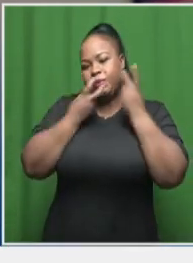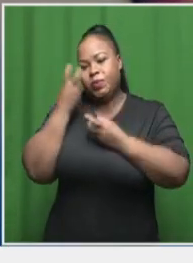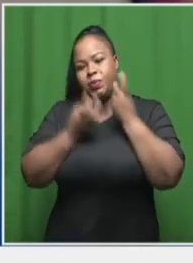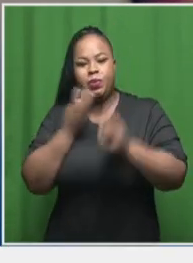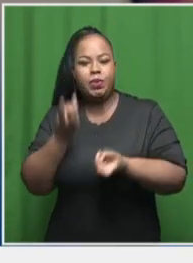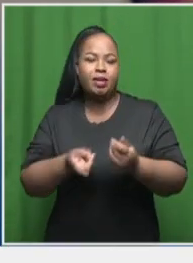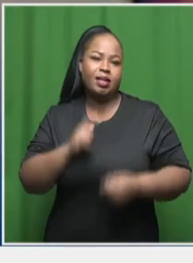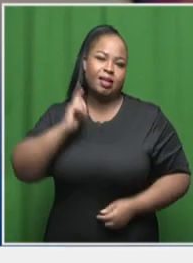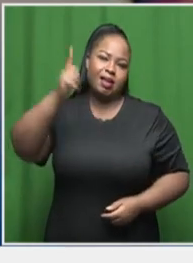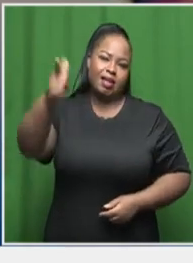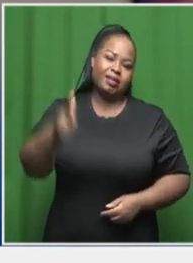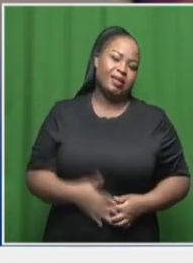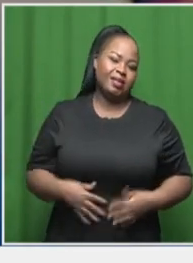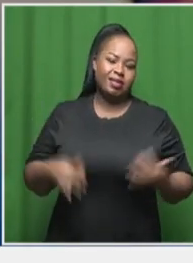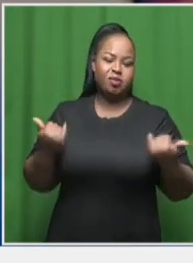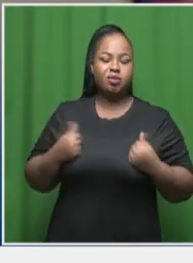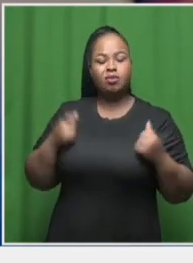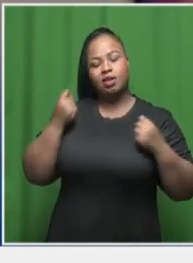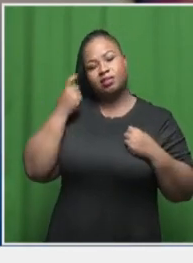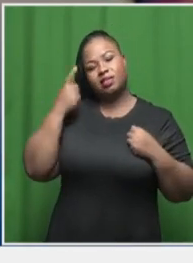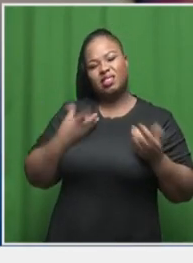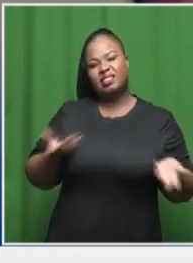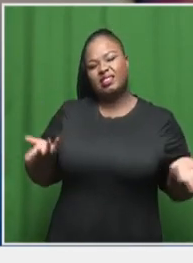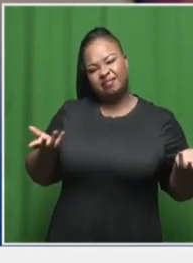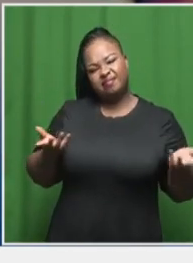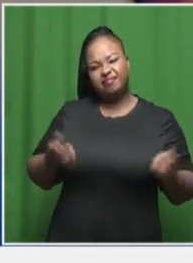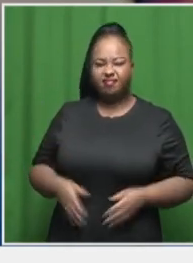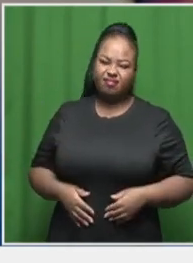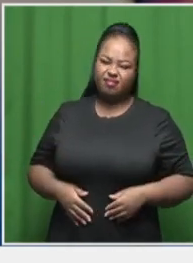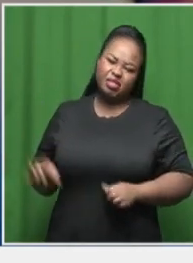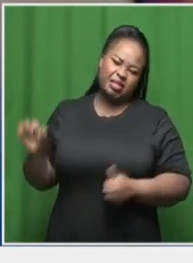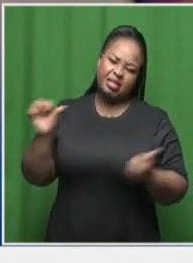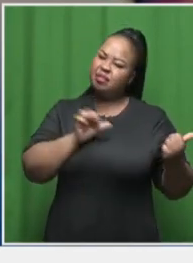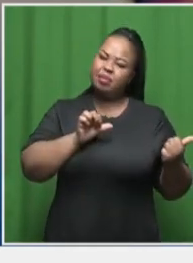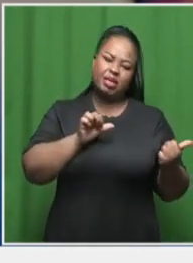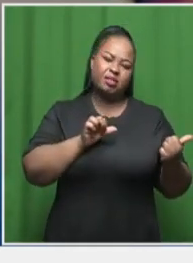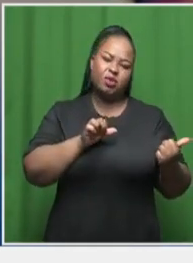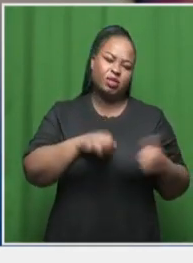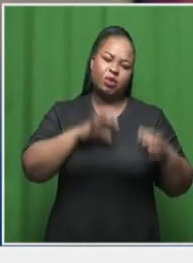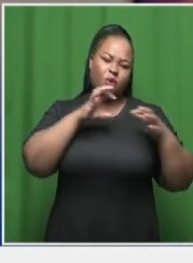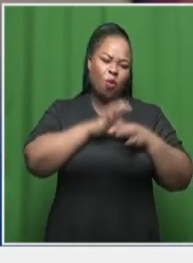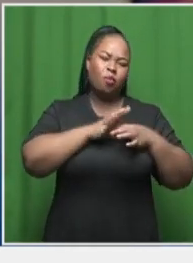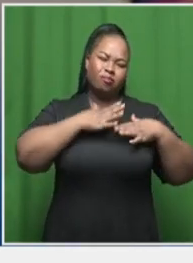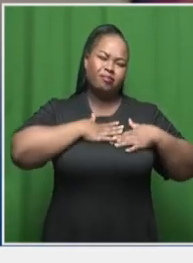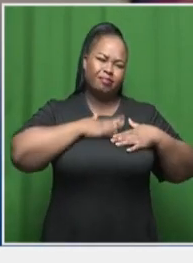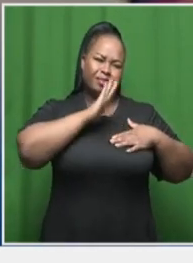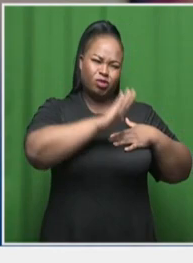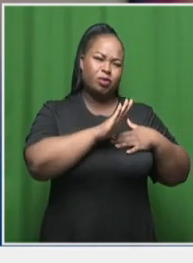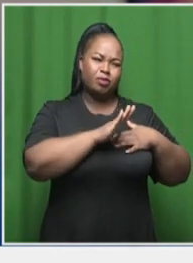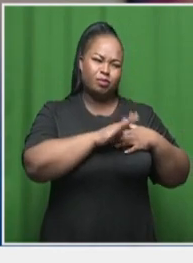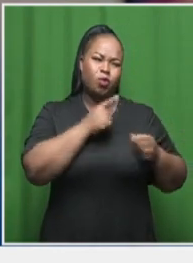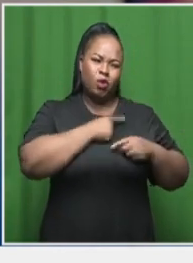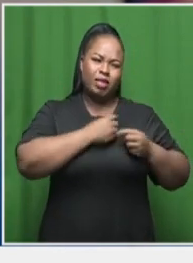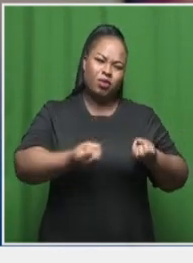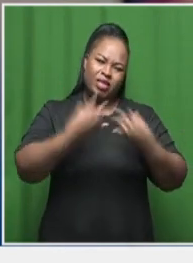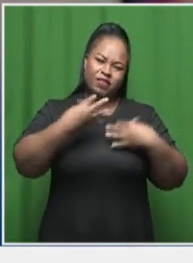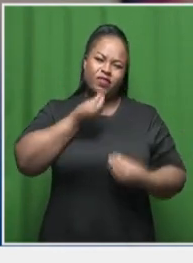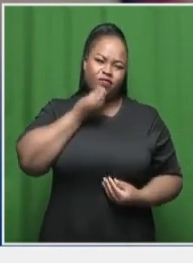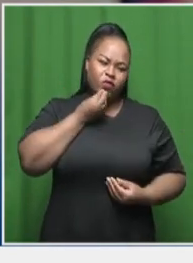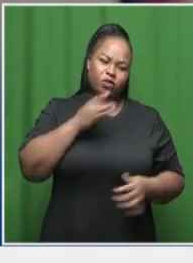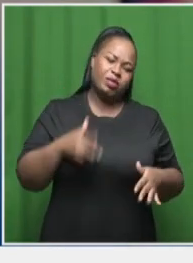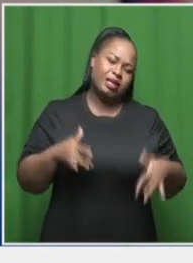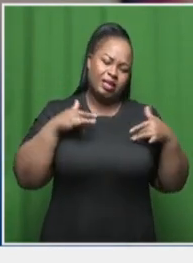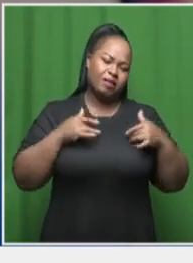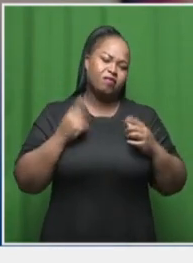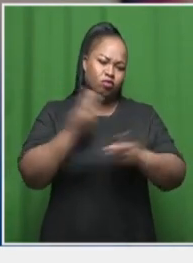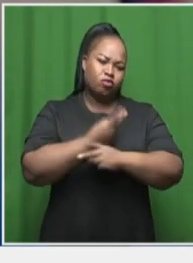then eventually there's just like this understanding to be like, you know what, let's just go back to our habitat and what we know and be fed and just live the